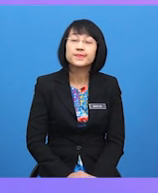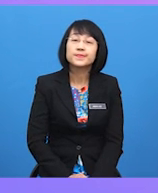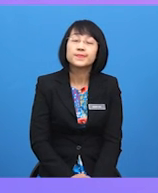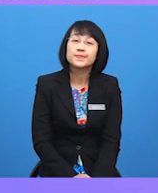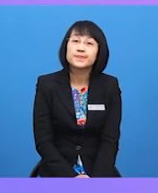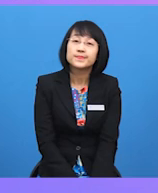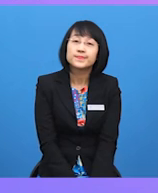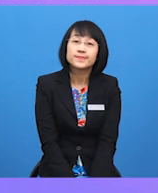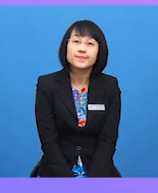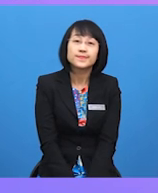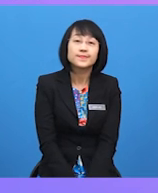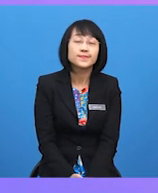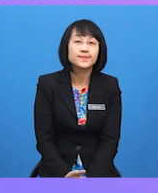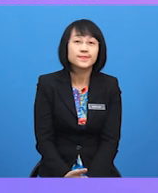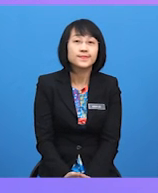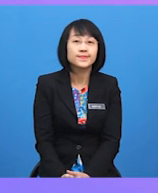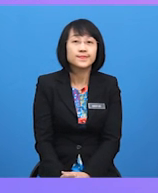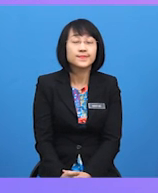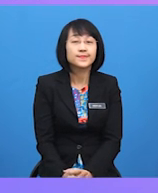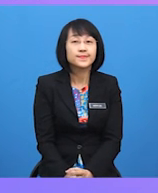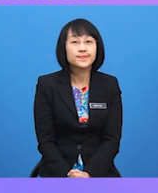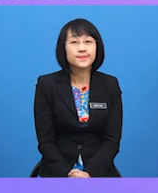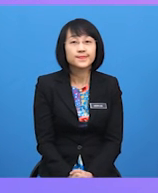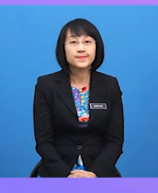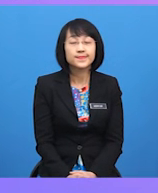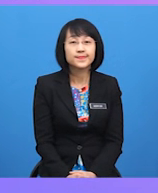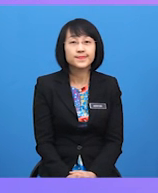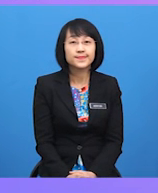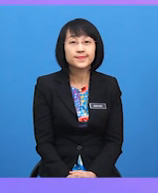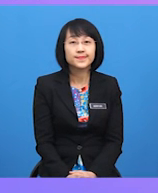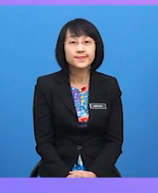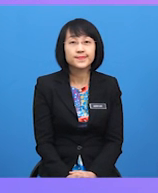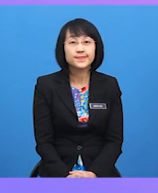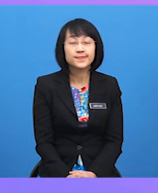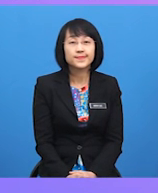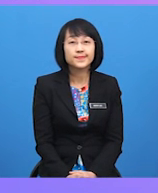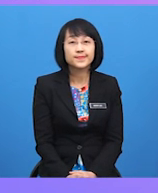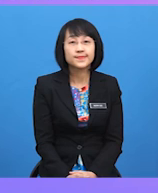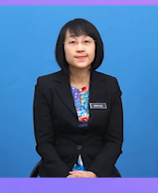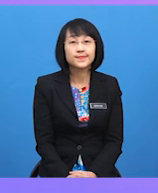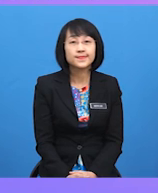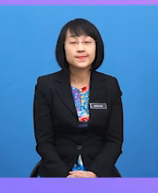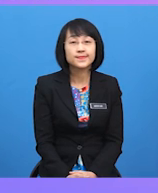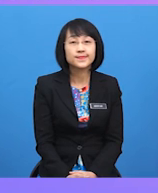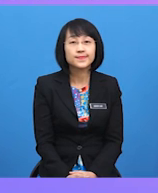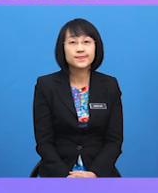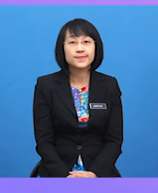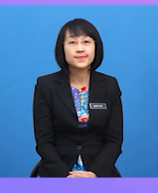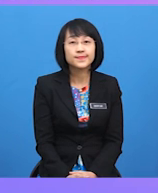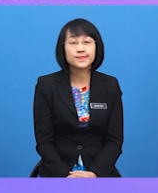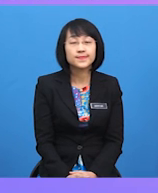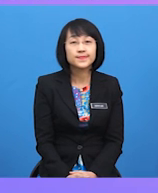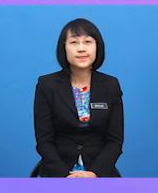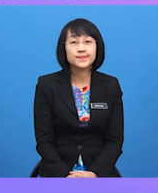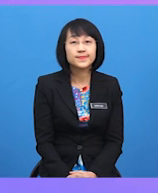The rangers are so friendly. You could also see the animals are well looked after.